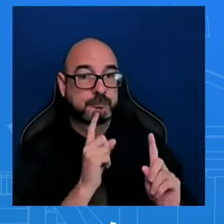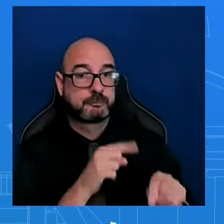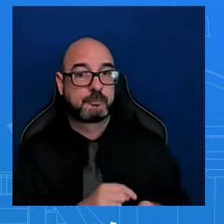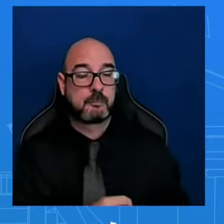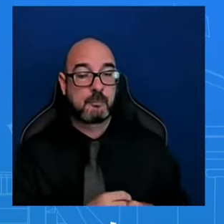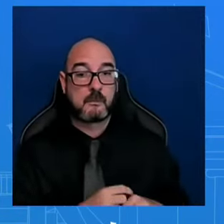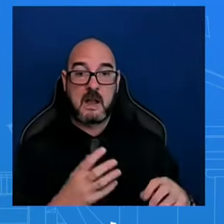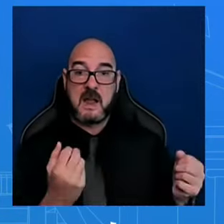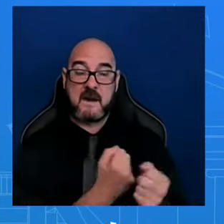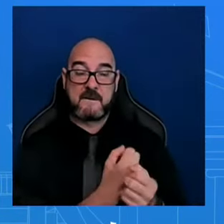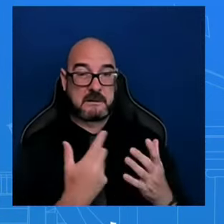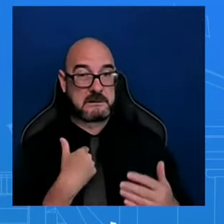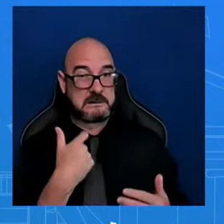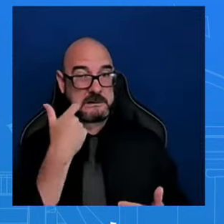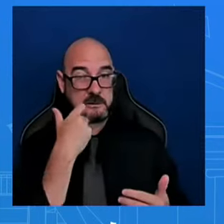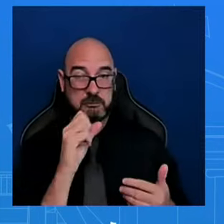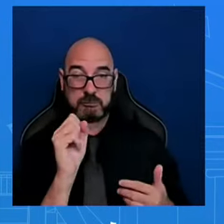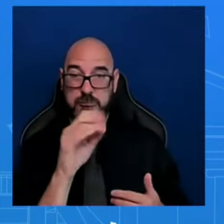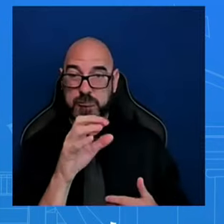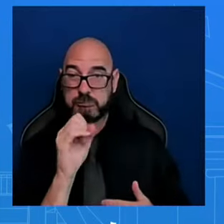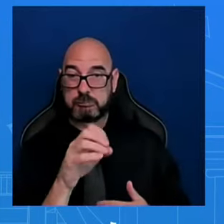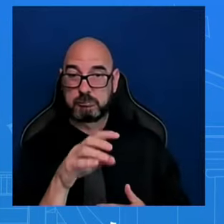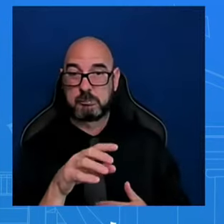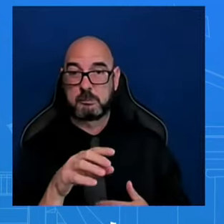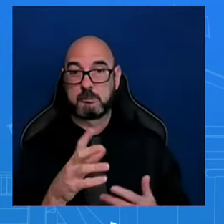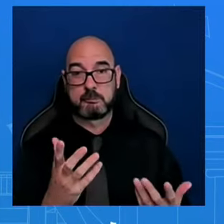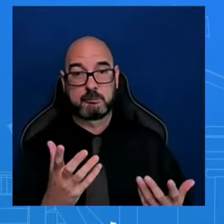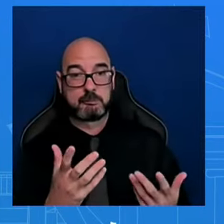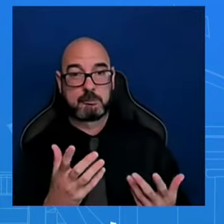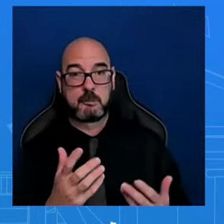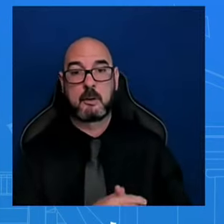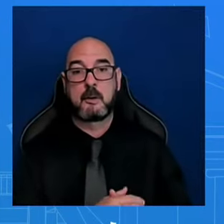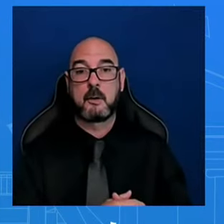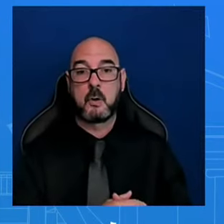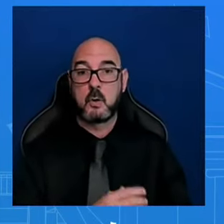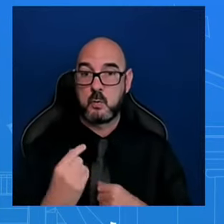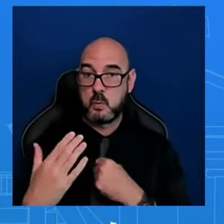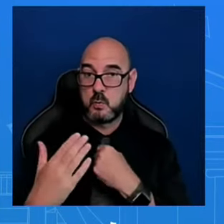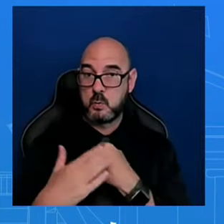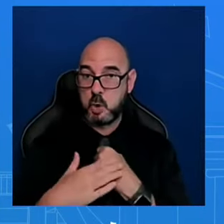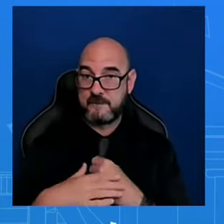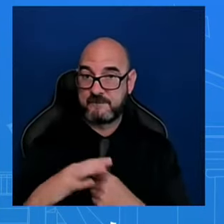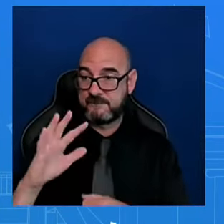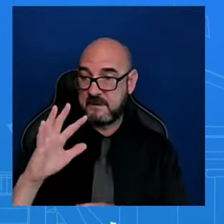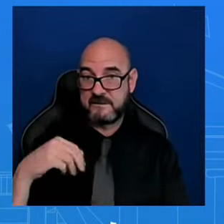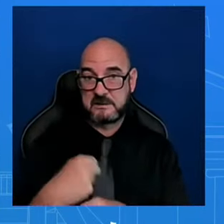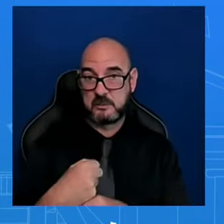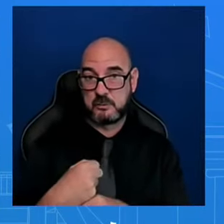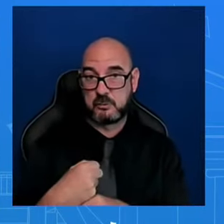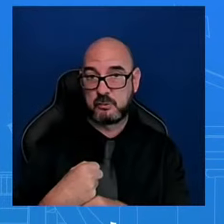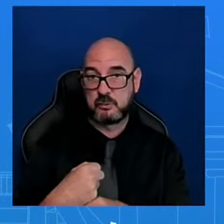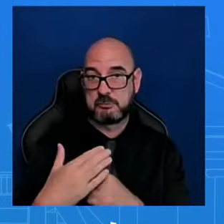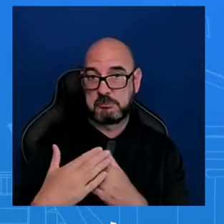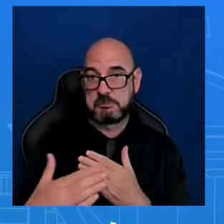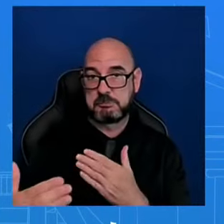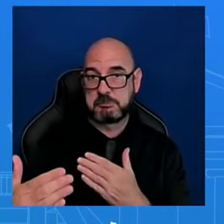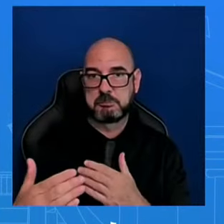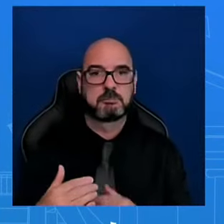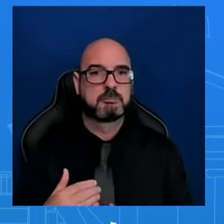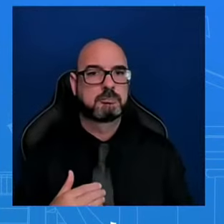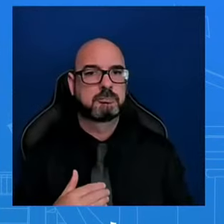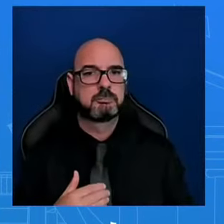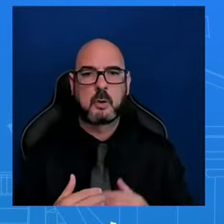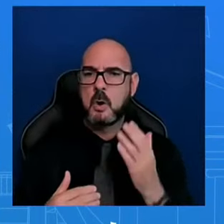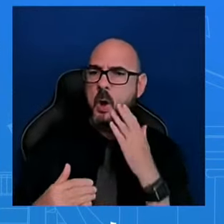years. I understand. I hear the question. I'm just not going to go beyond from what I just stated. On the personal matter, I'd like to ask you about my reporting on